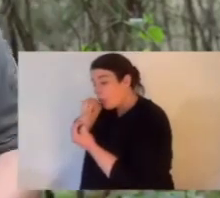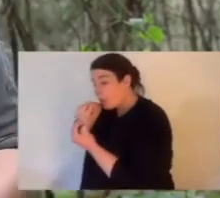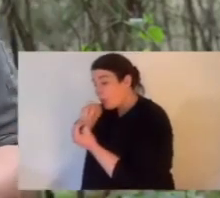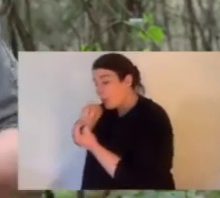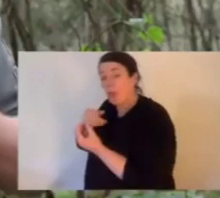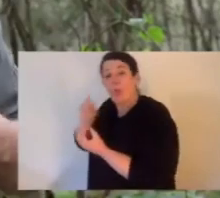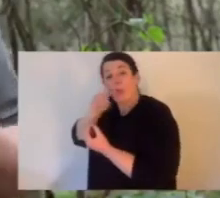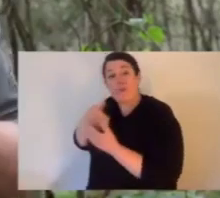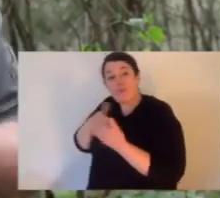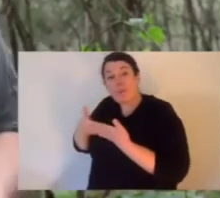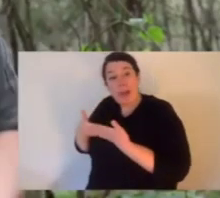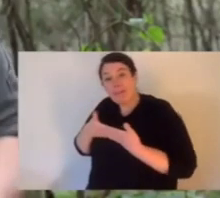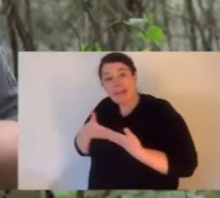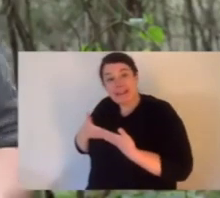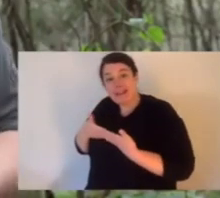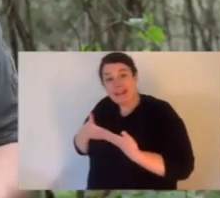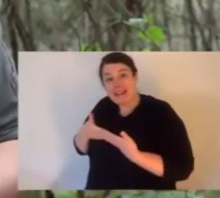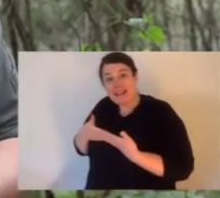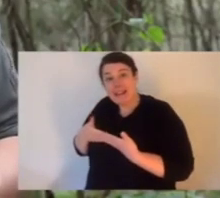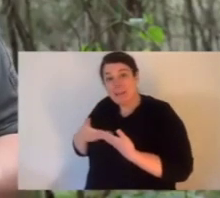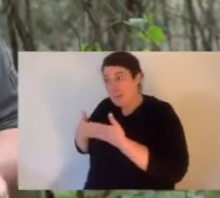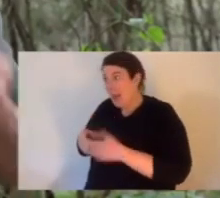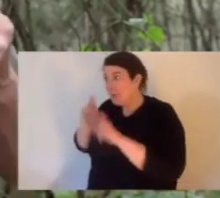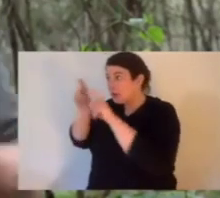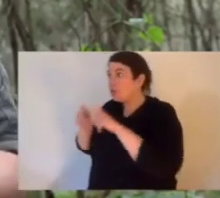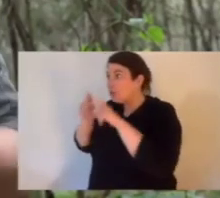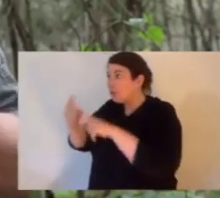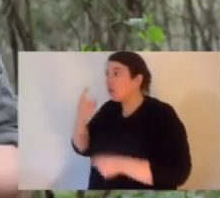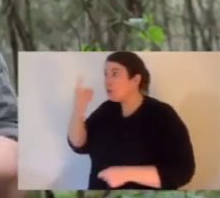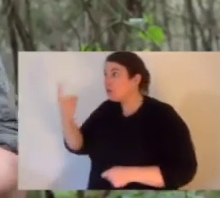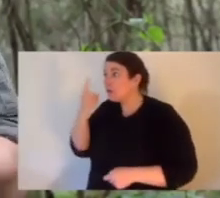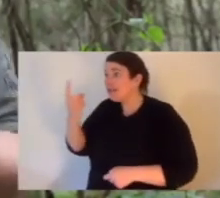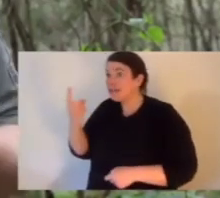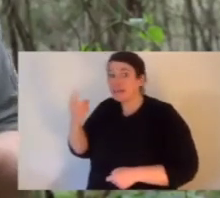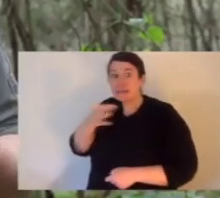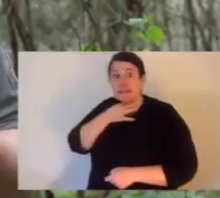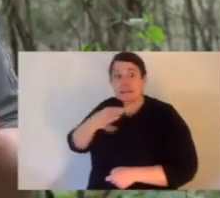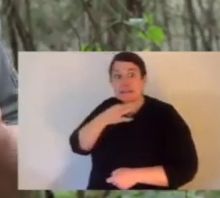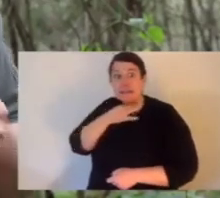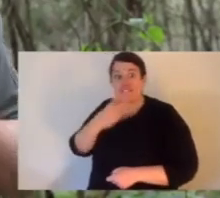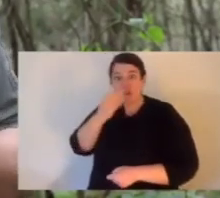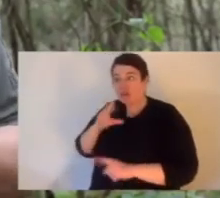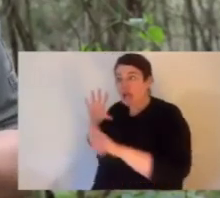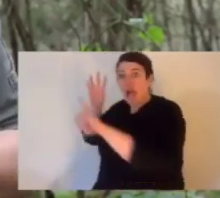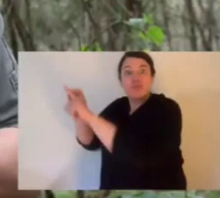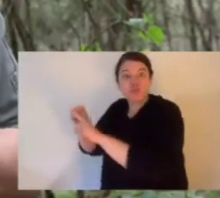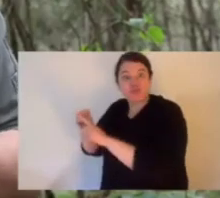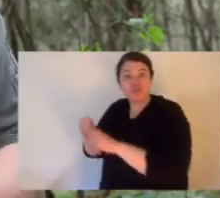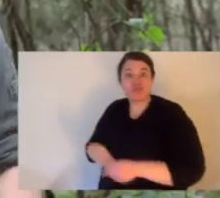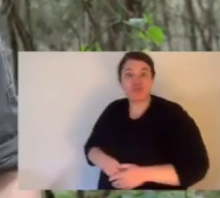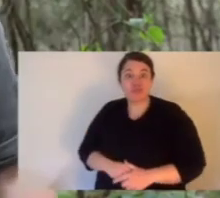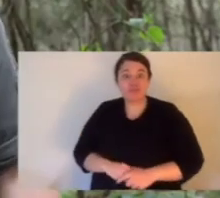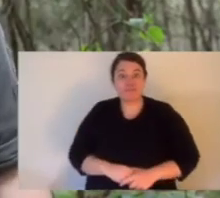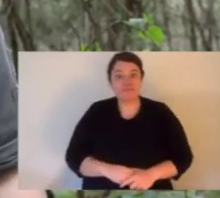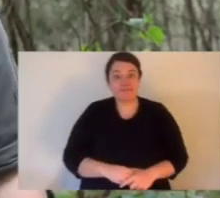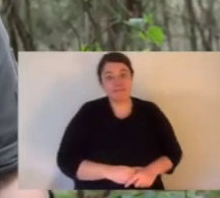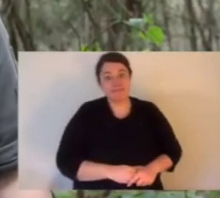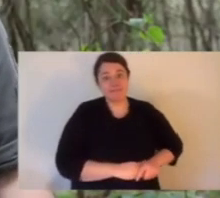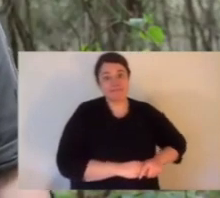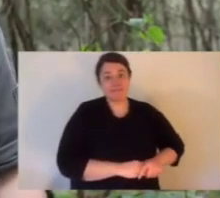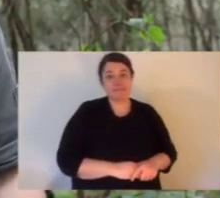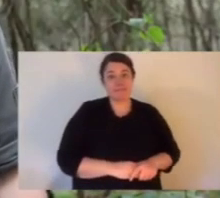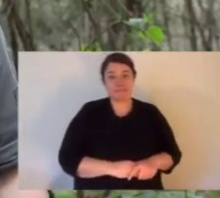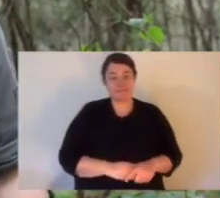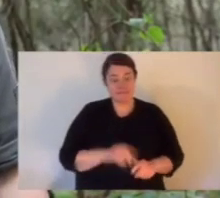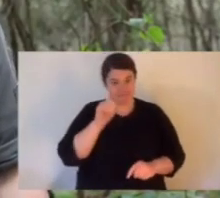So when the little wallaby is too big for the pouch but it's really vulnerable at that age. Mum will actually leave the joey